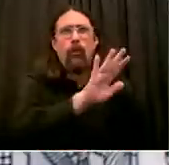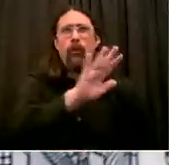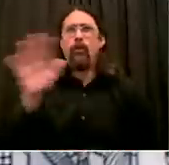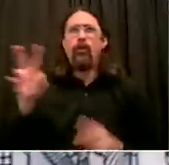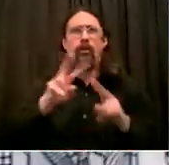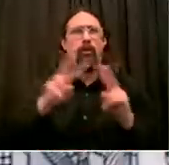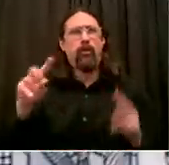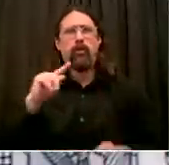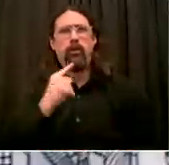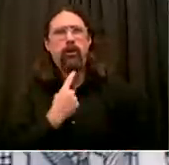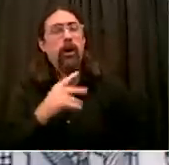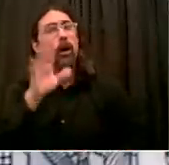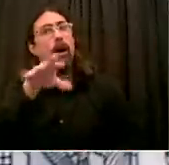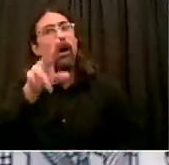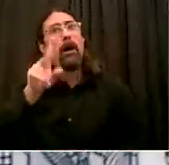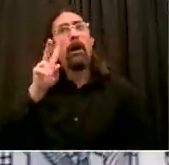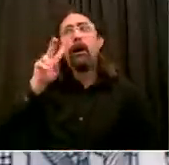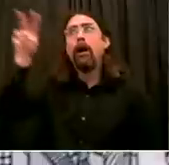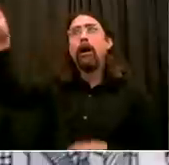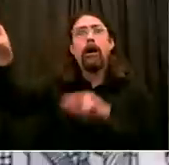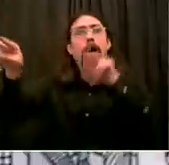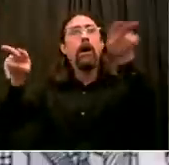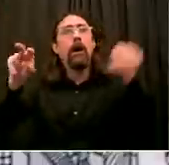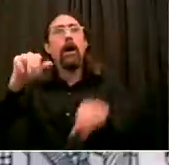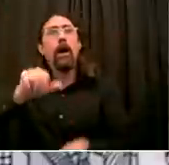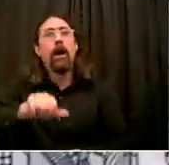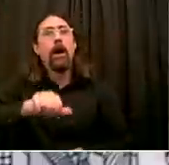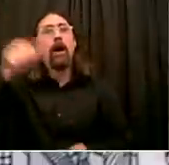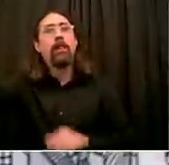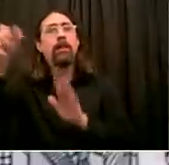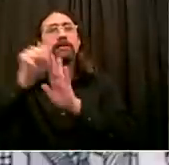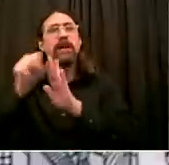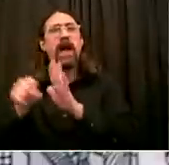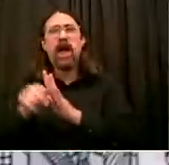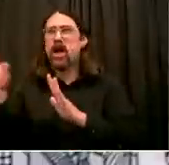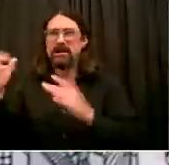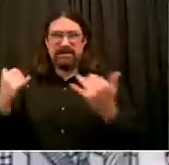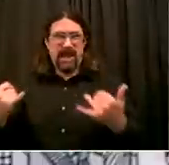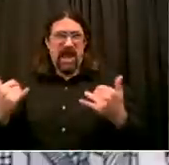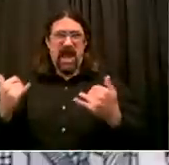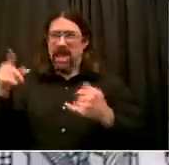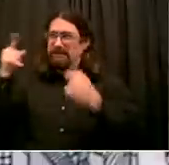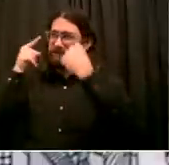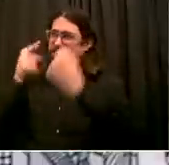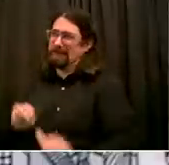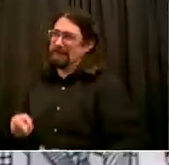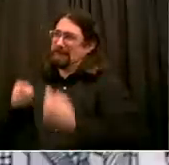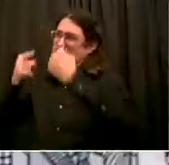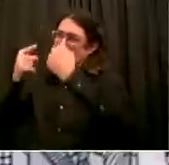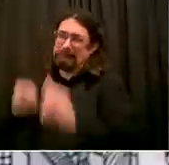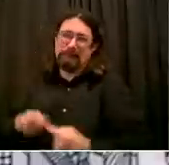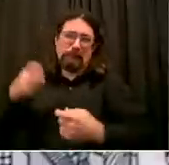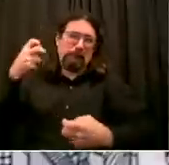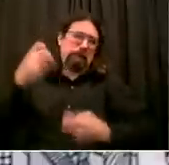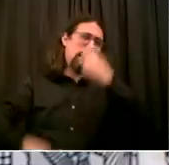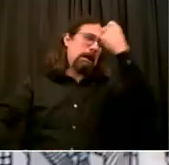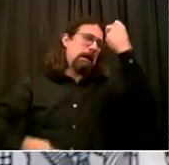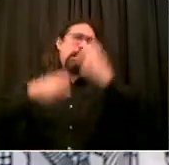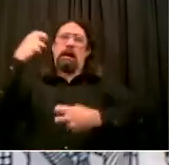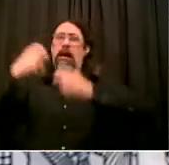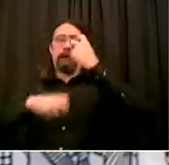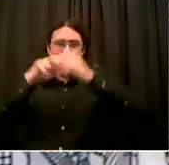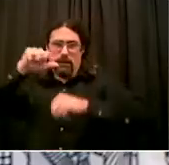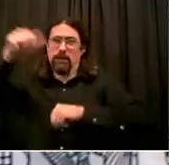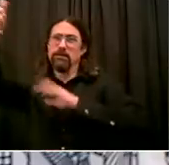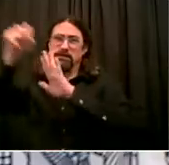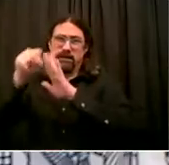out of the way and go back with the extraordinary progress we were making in terms of restarting this city. That's where we need to go together, and I know